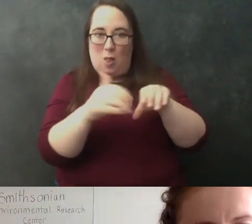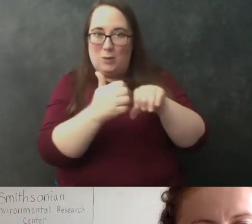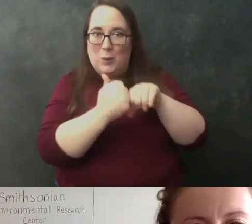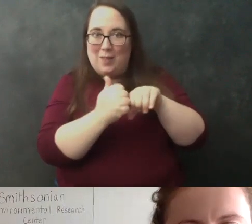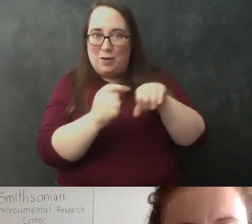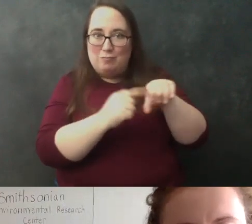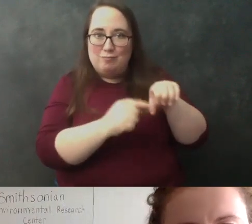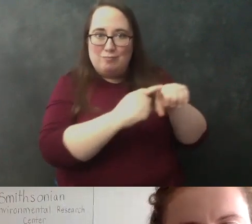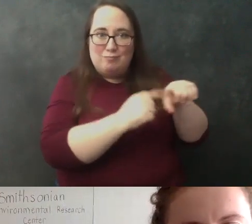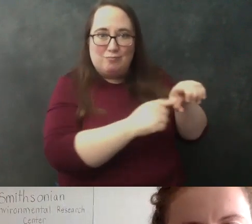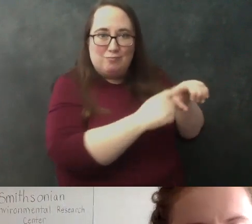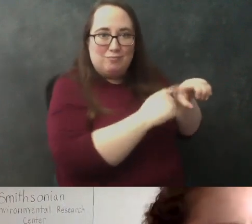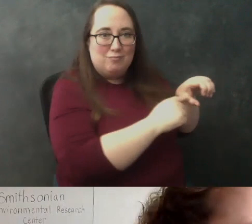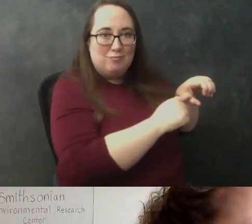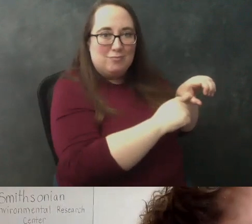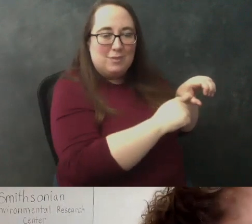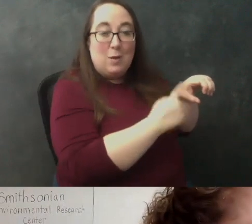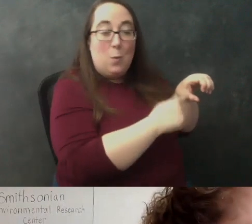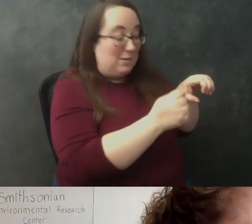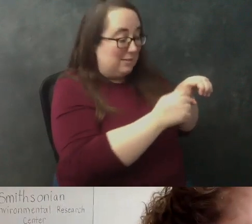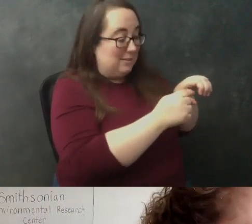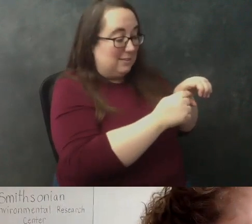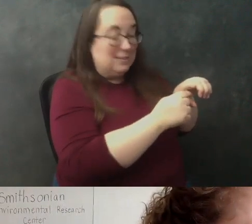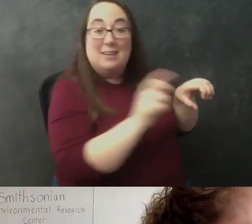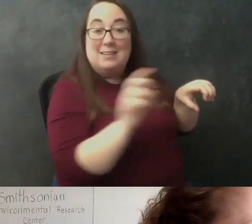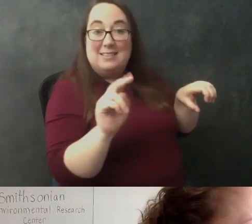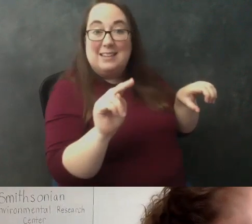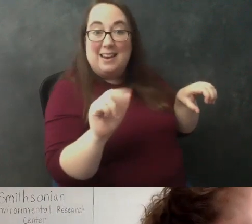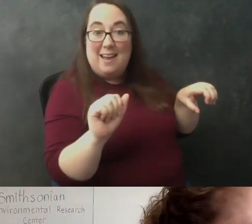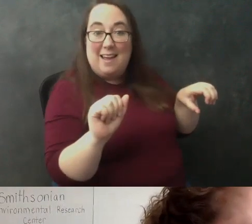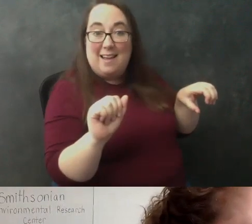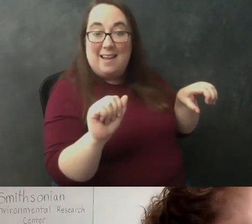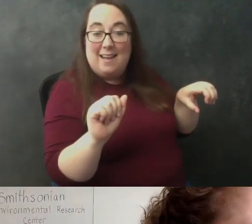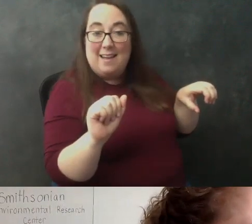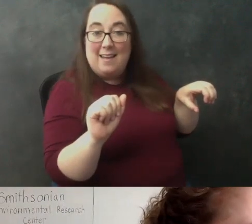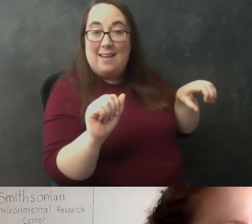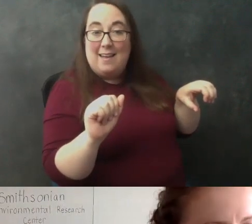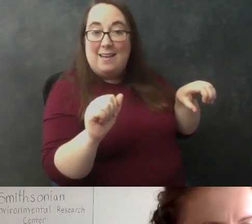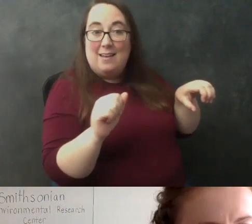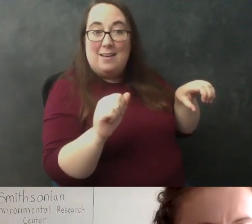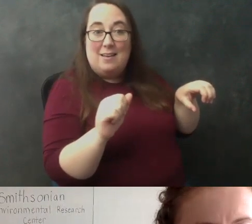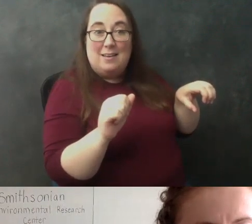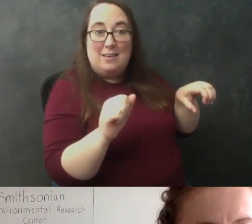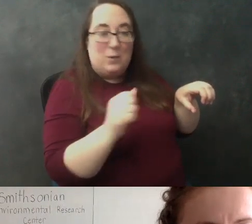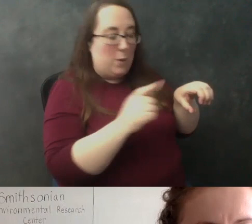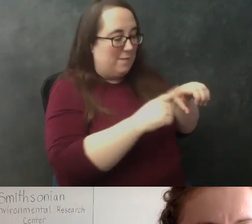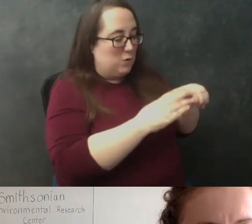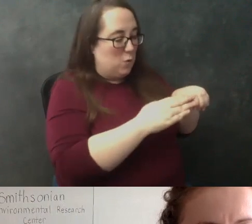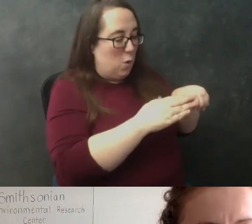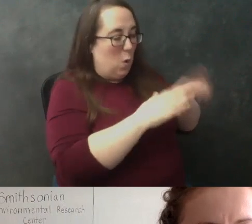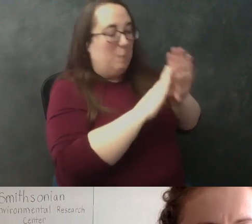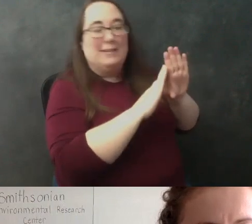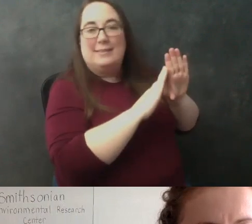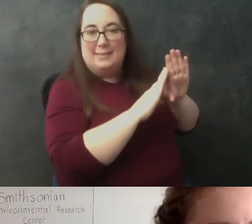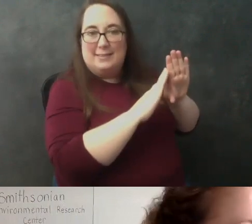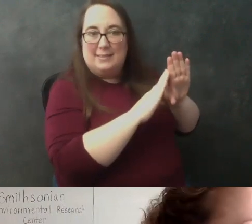and one of the things that's inside the cell is the dna so you have to be able to break open the outside of